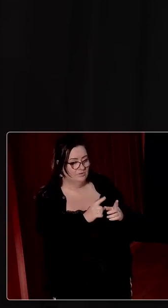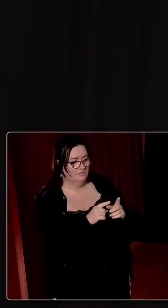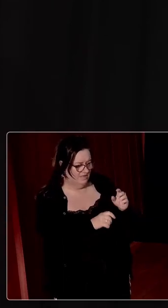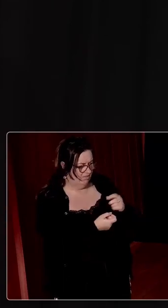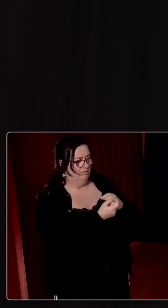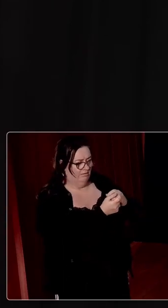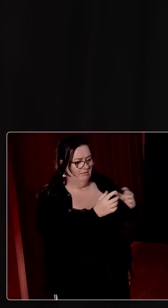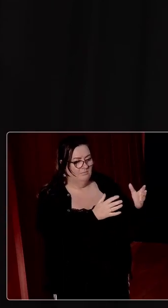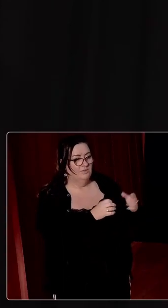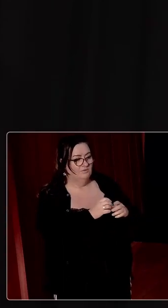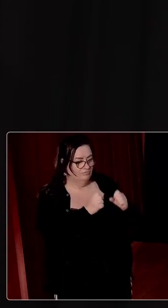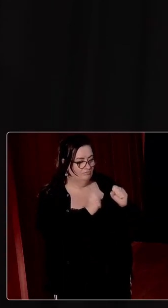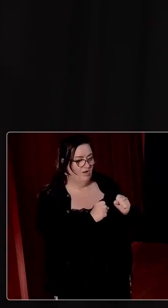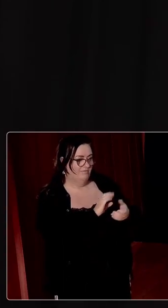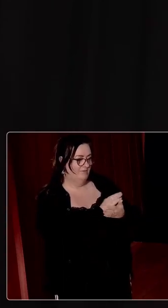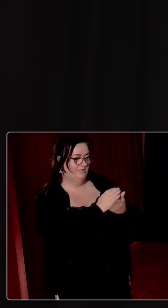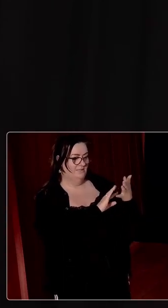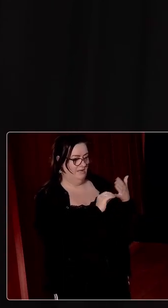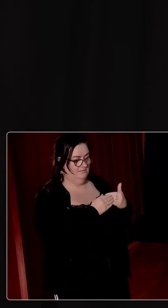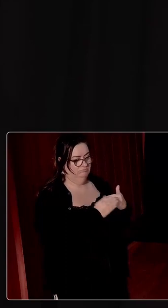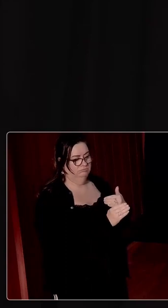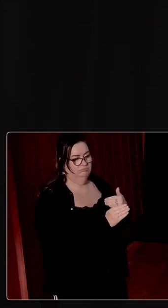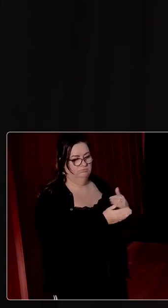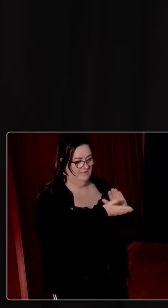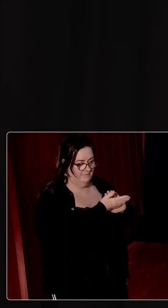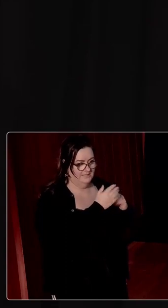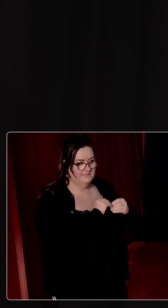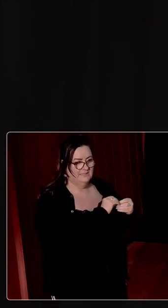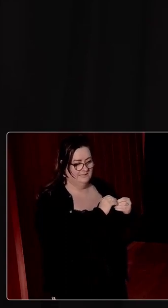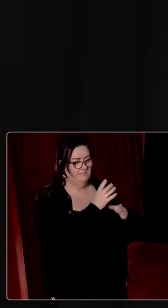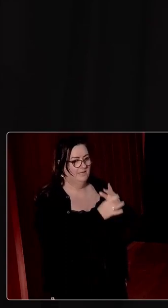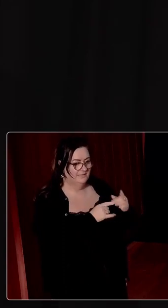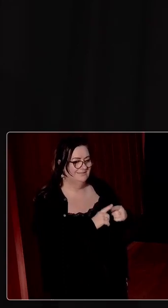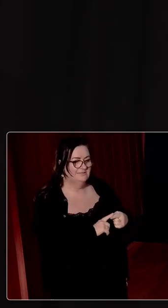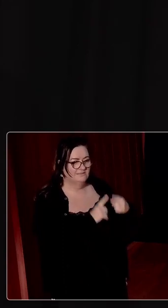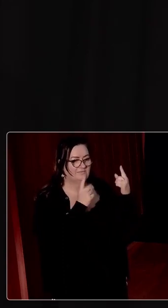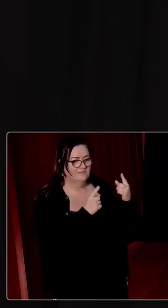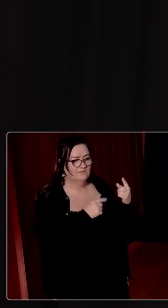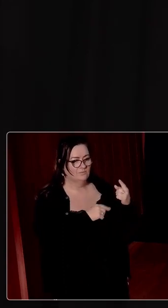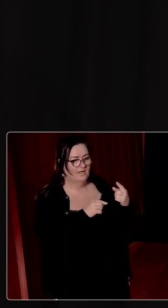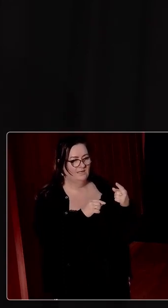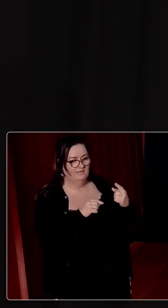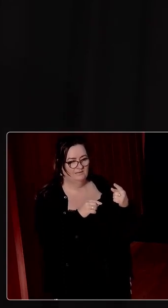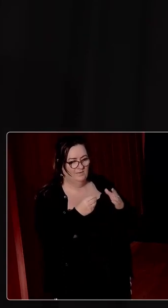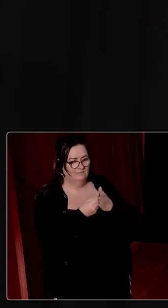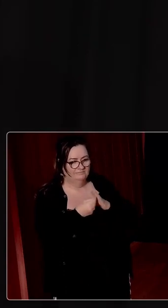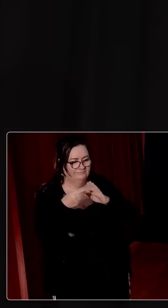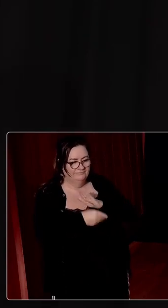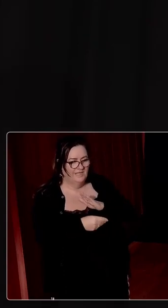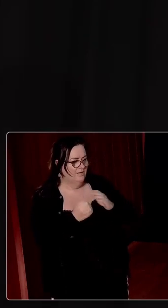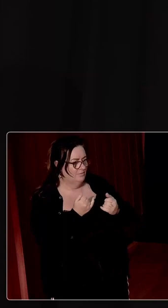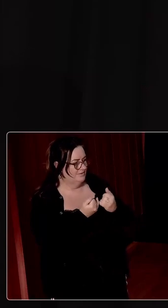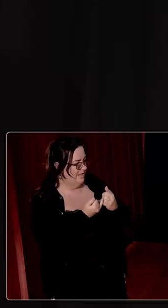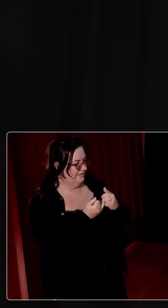welfare system developed from the 1990s onwards that really mattered when austerity hit. It gave a buffer.